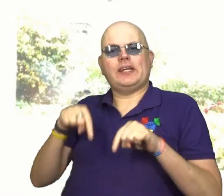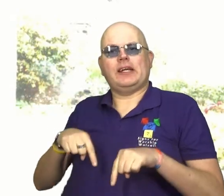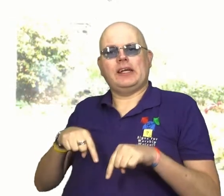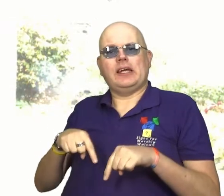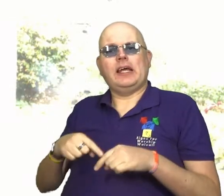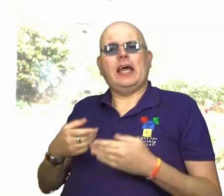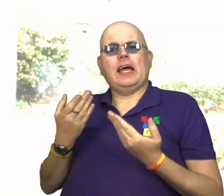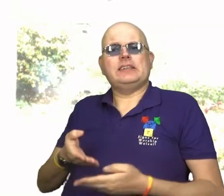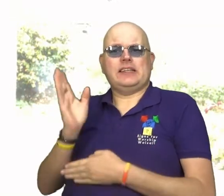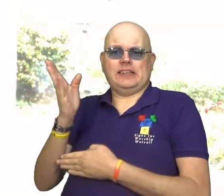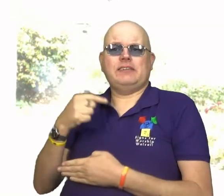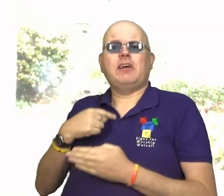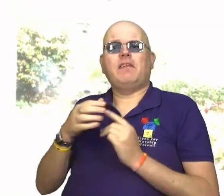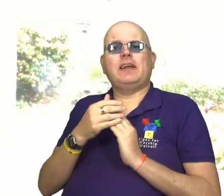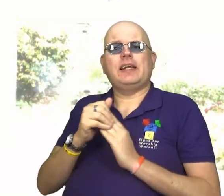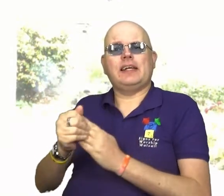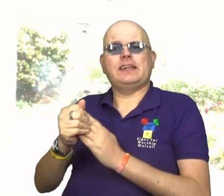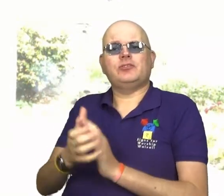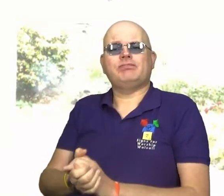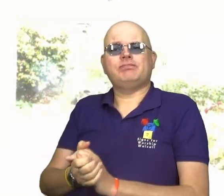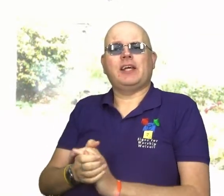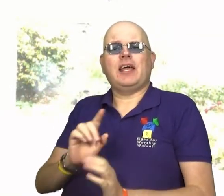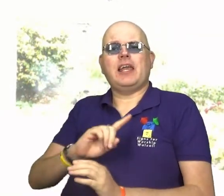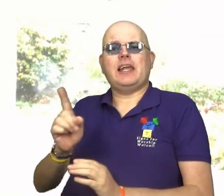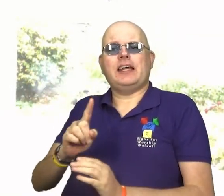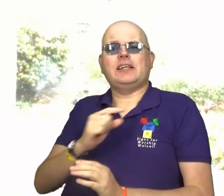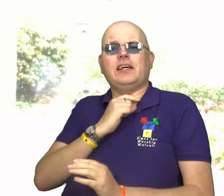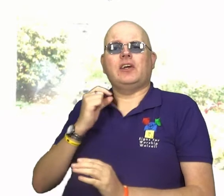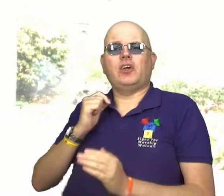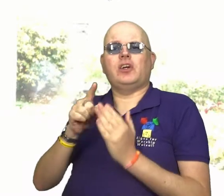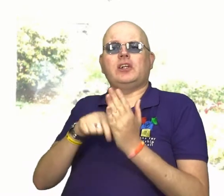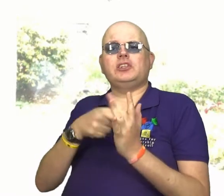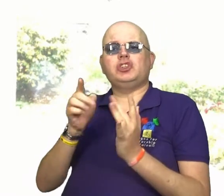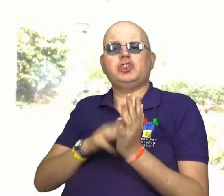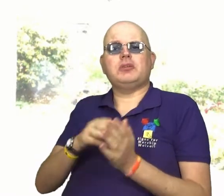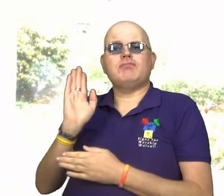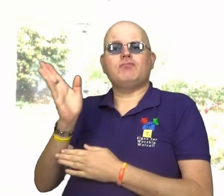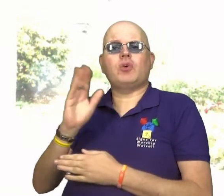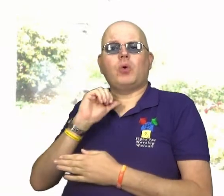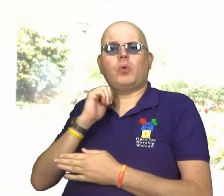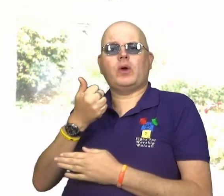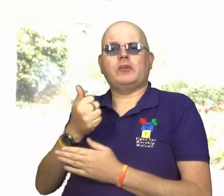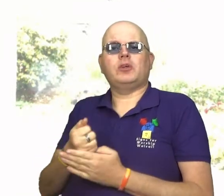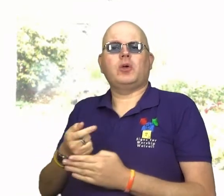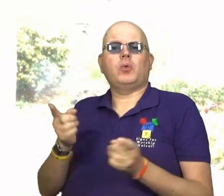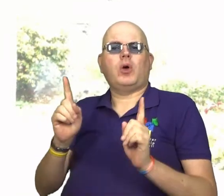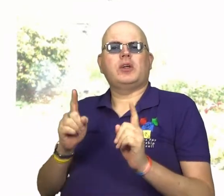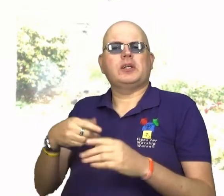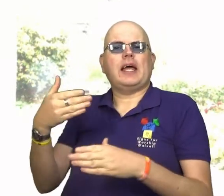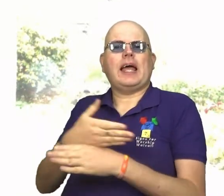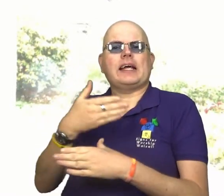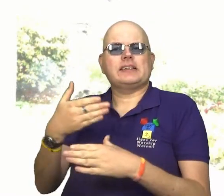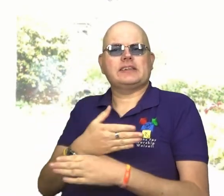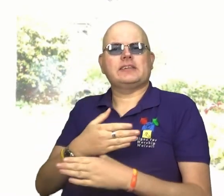guiding us through this act of worship. And Reverend Jim, our rector, will be preaching for us later on our Acts